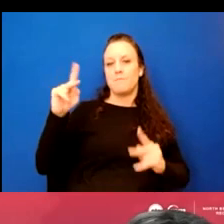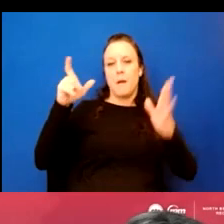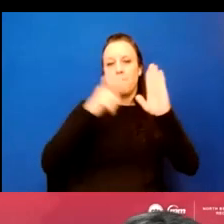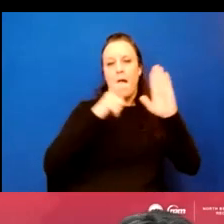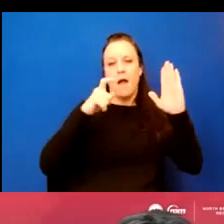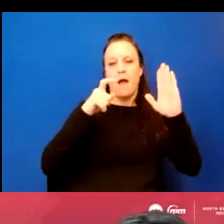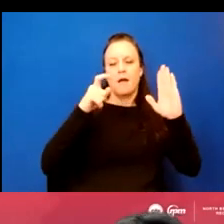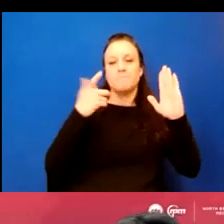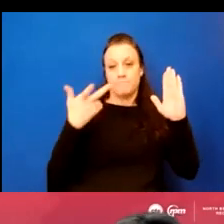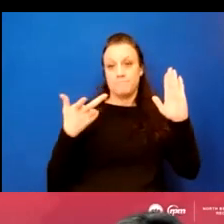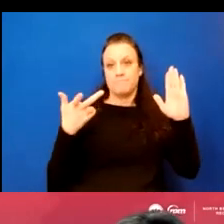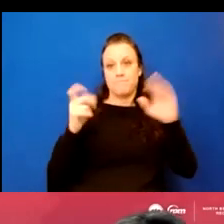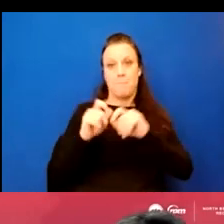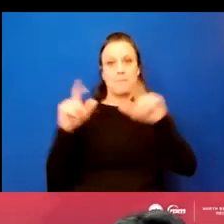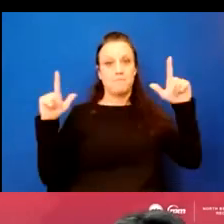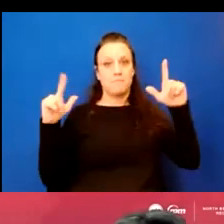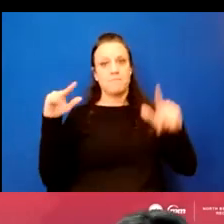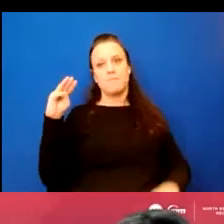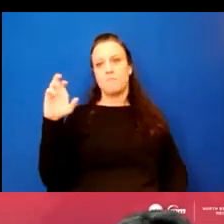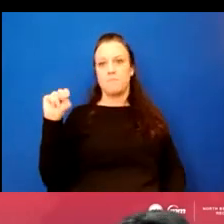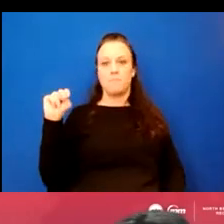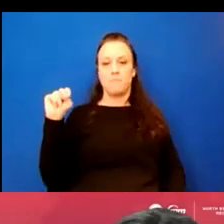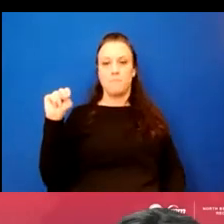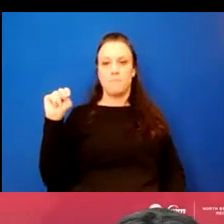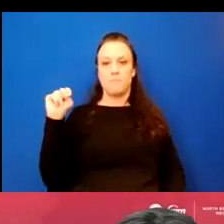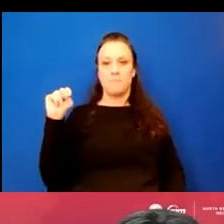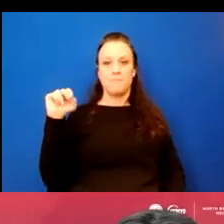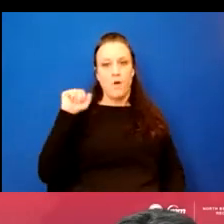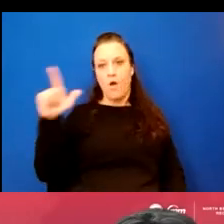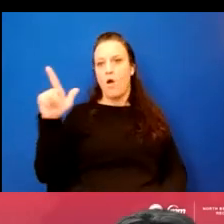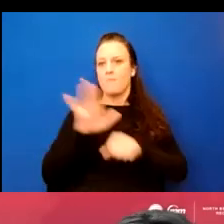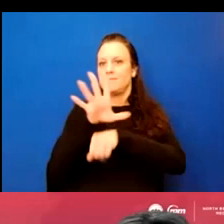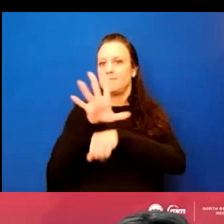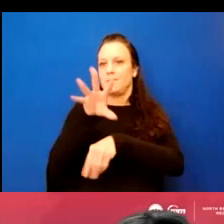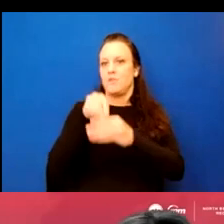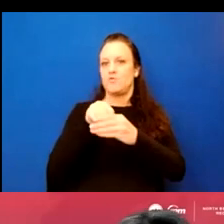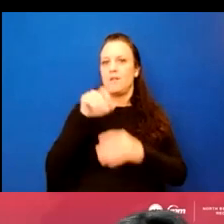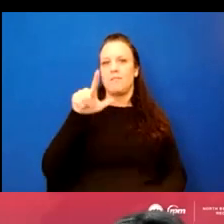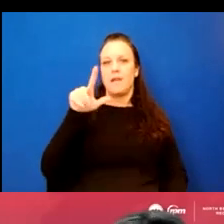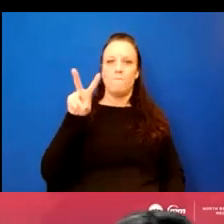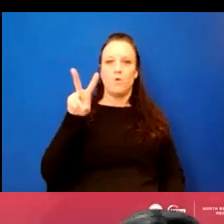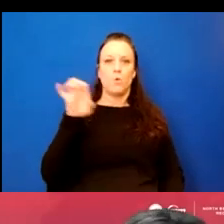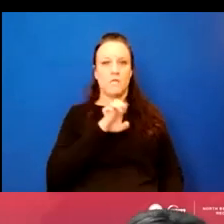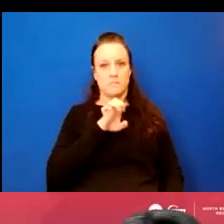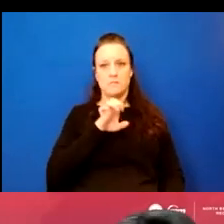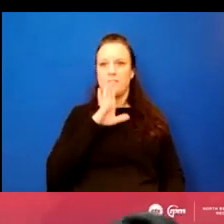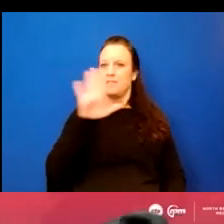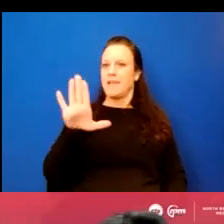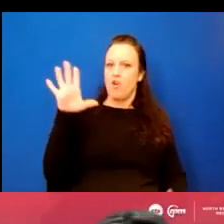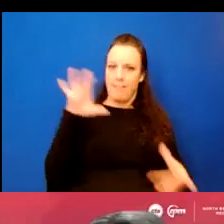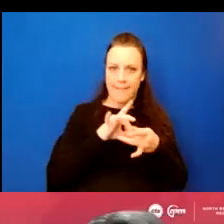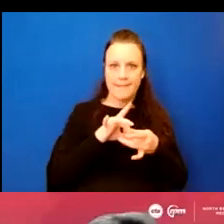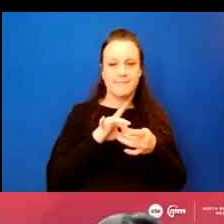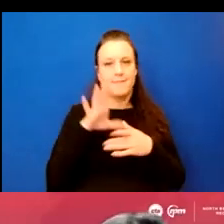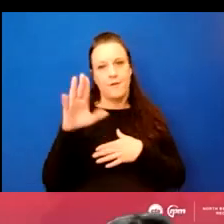a passersby can scan, and that way you can be led to all of the businesses that are in Lakeview East, their links, their menus, their